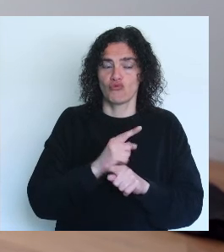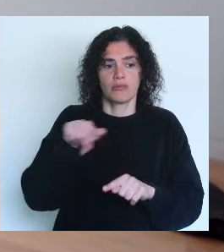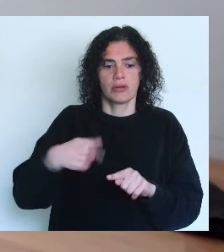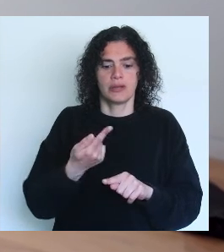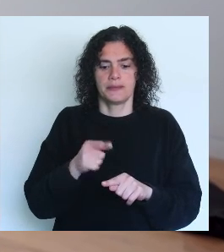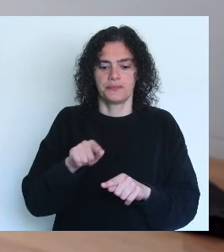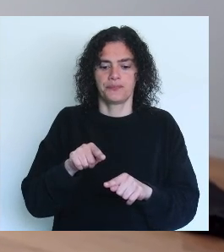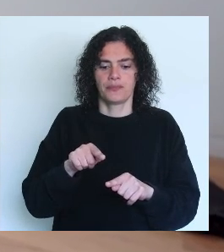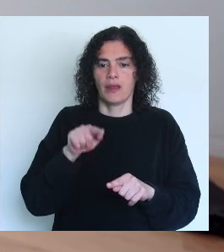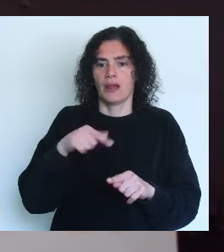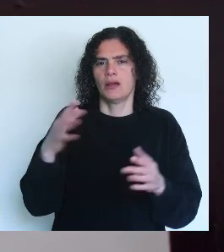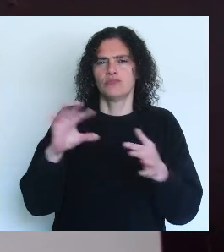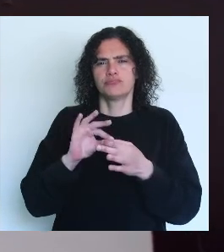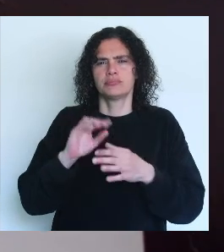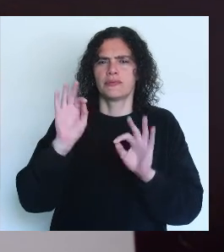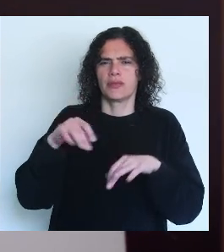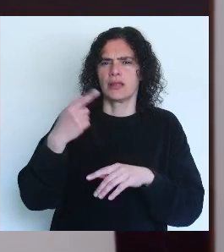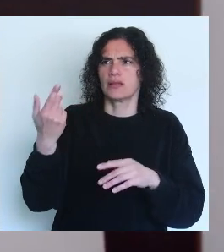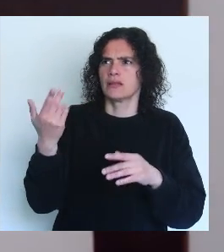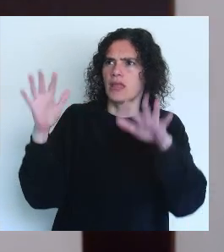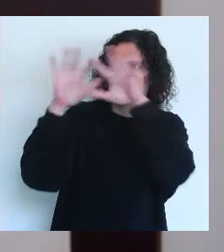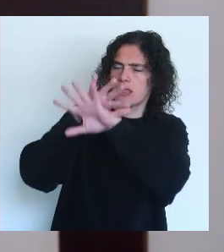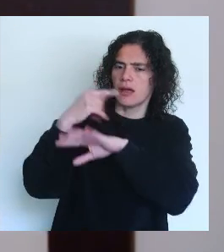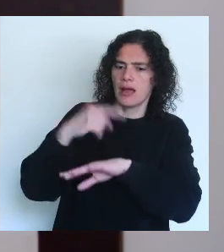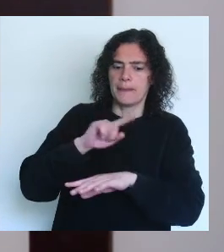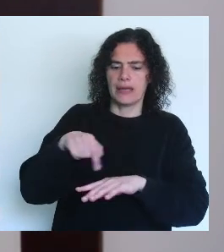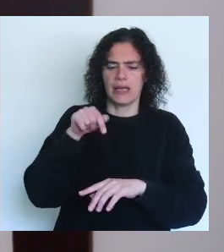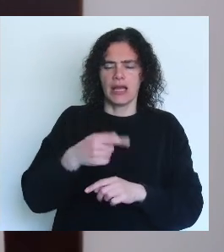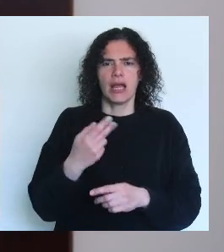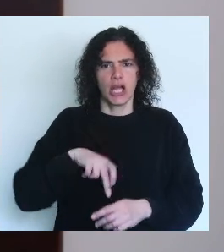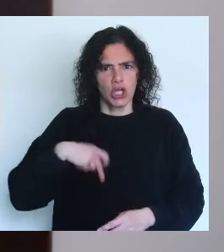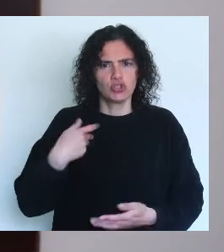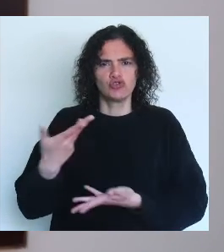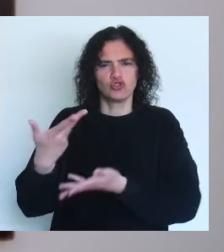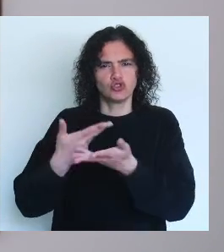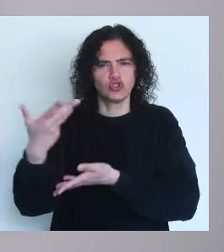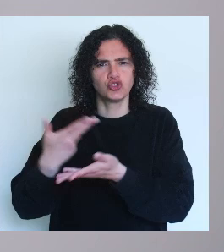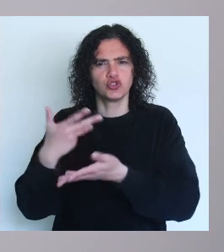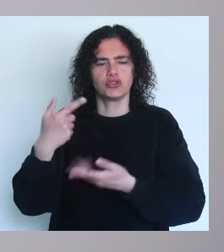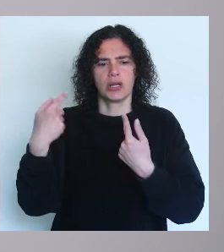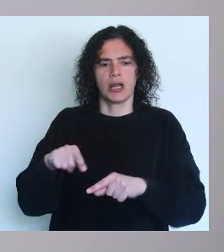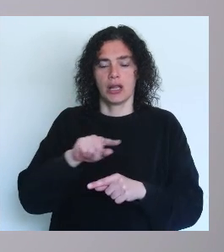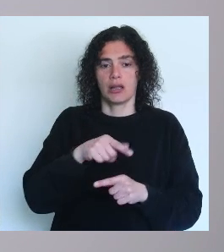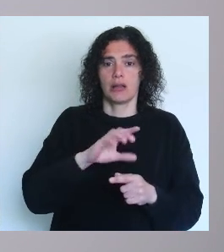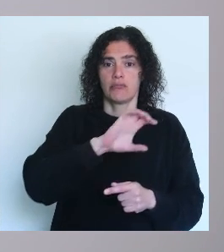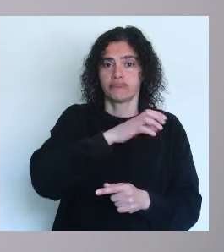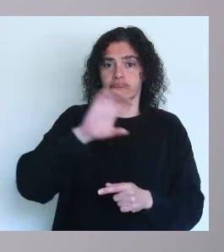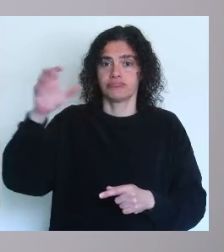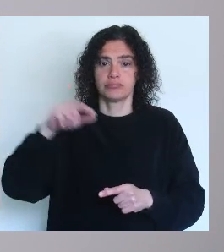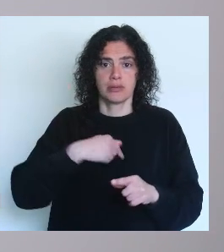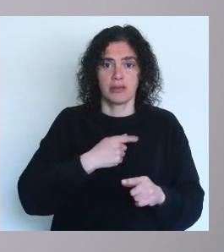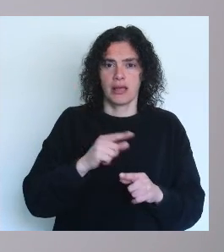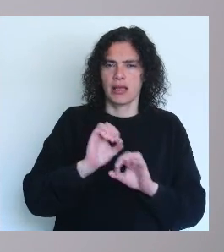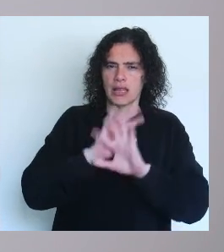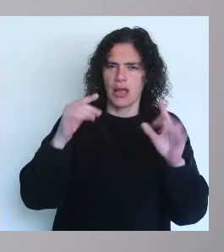with either the end of abstract expressionism but there is this very rich dialogue happening between the two cultures.